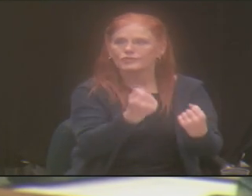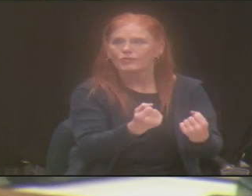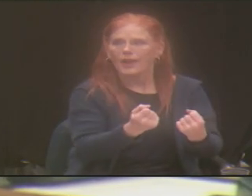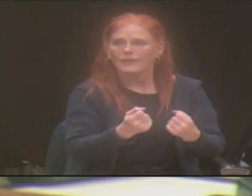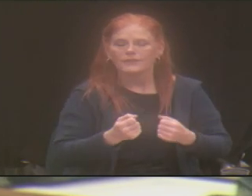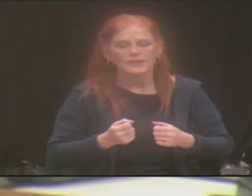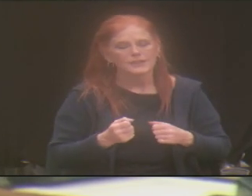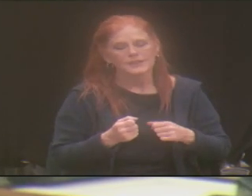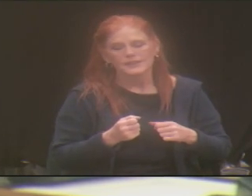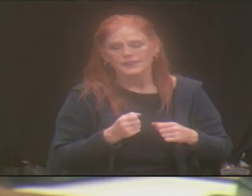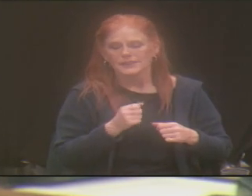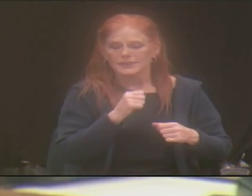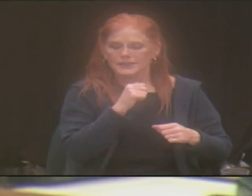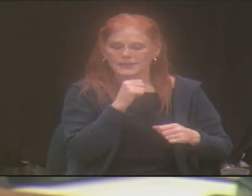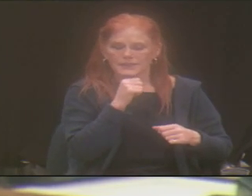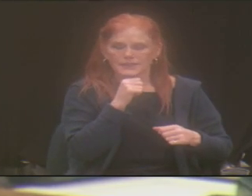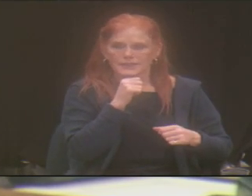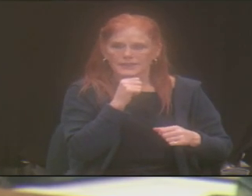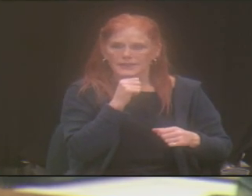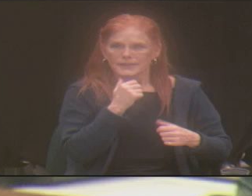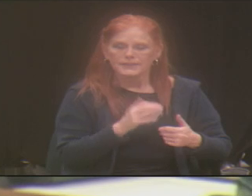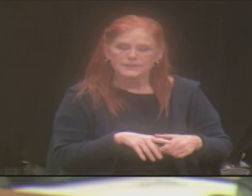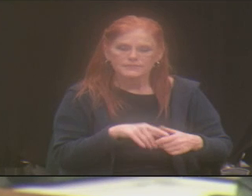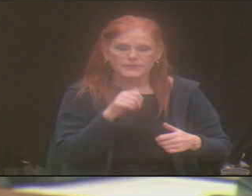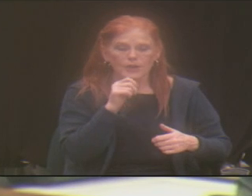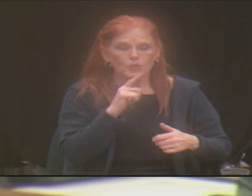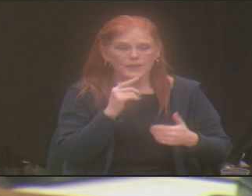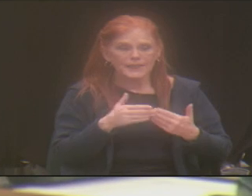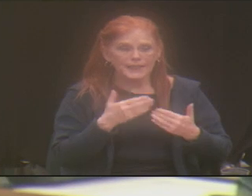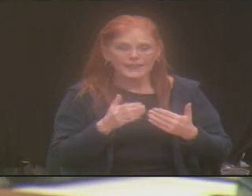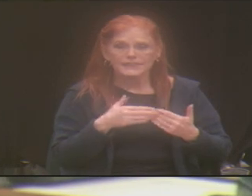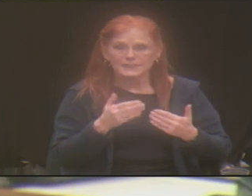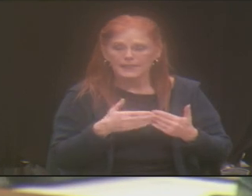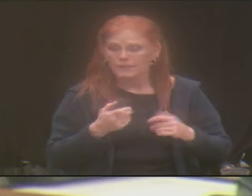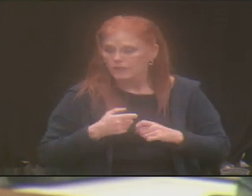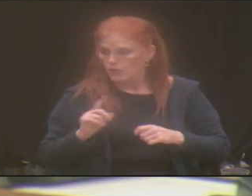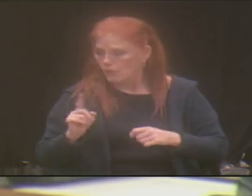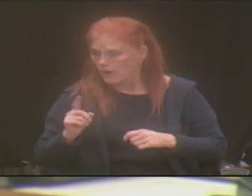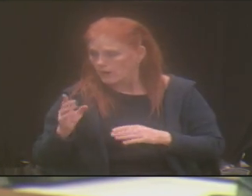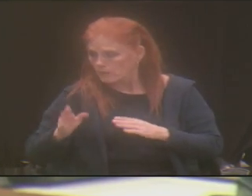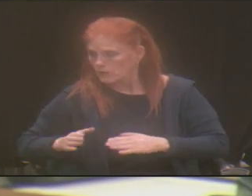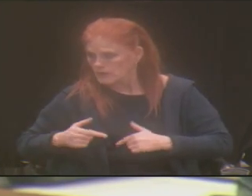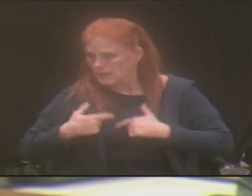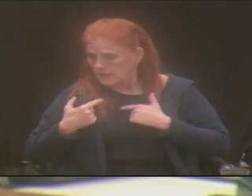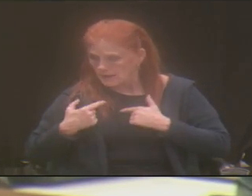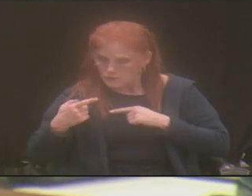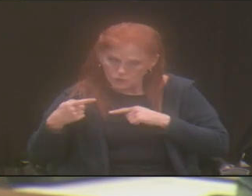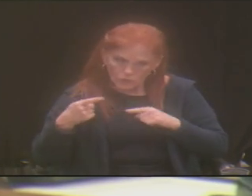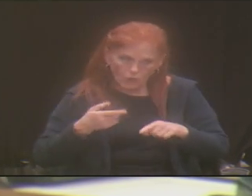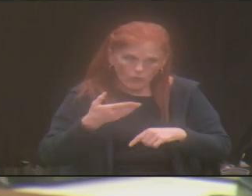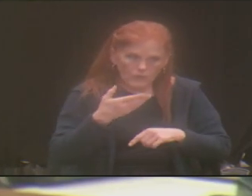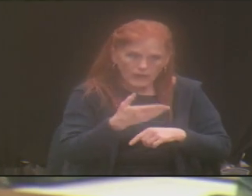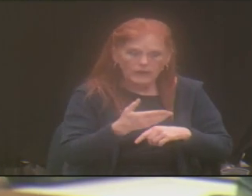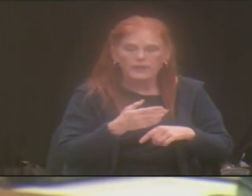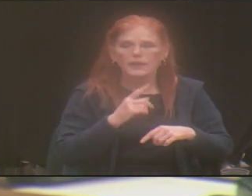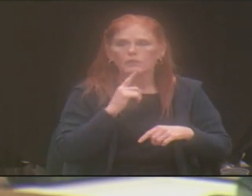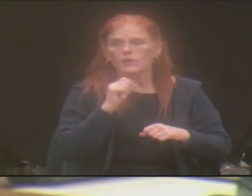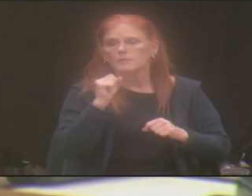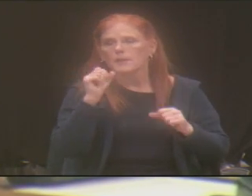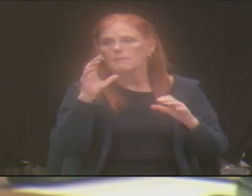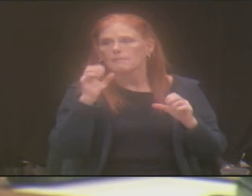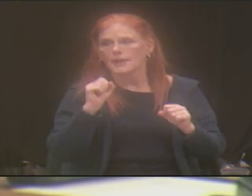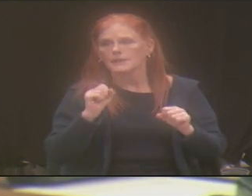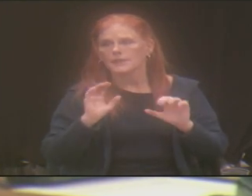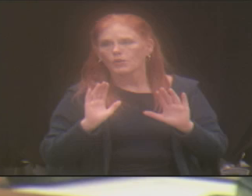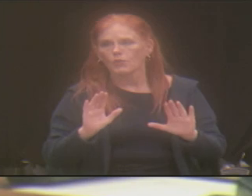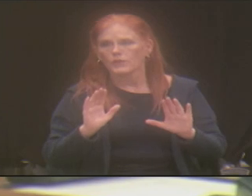very necessarily easy to get to from where you live. And it would be amazing if we could just